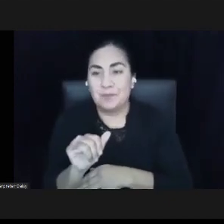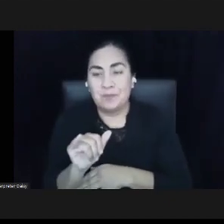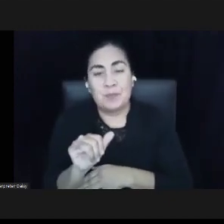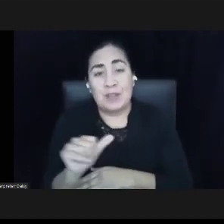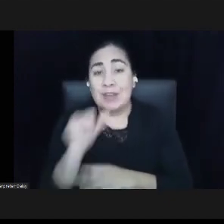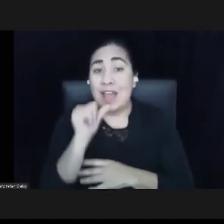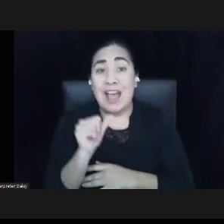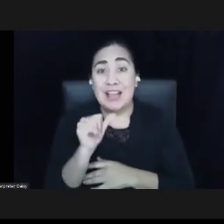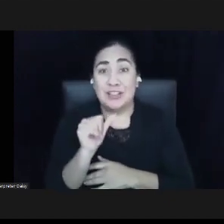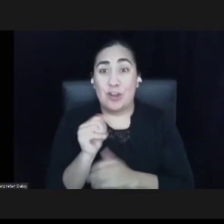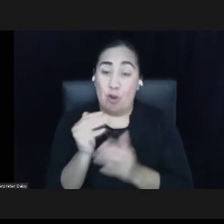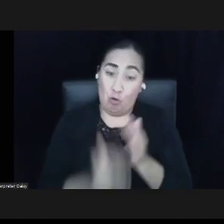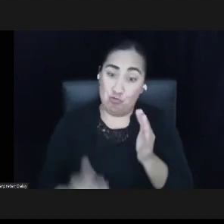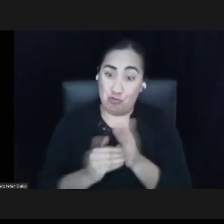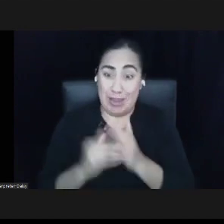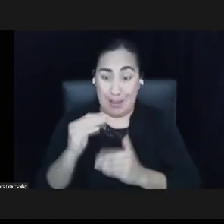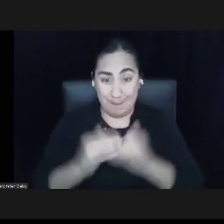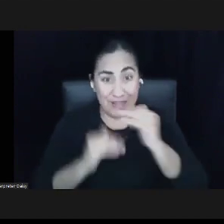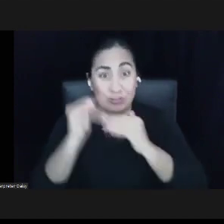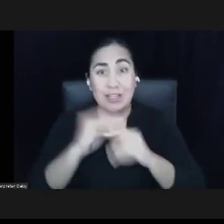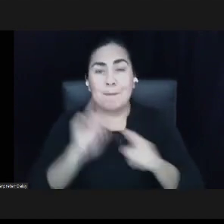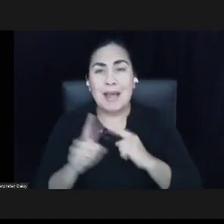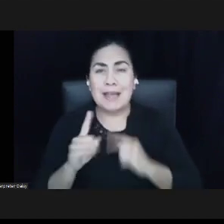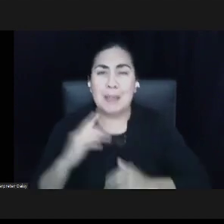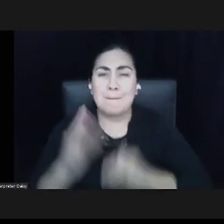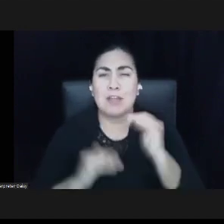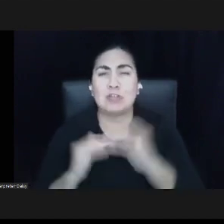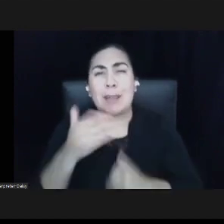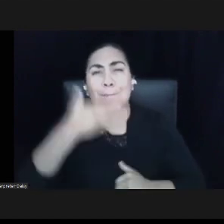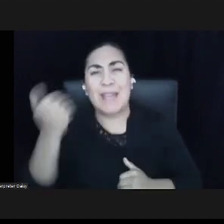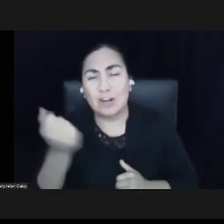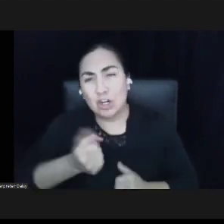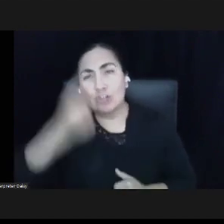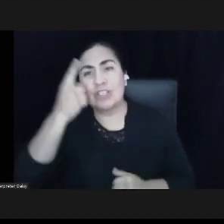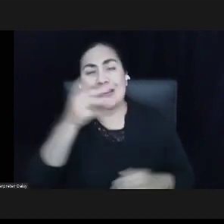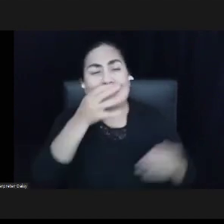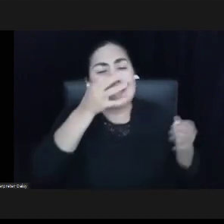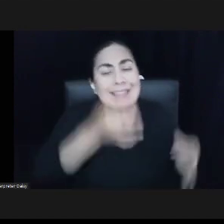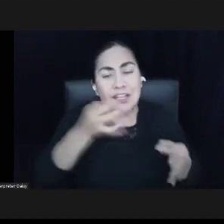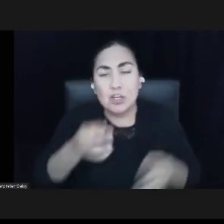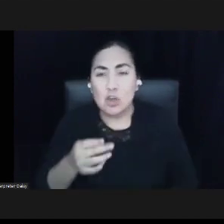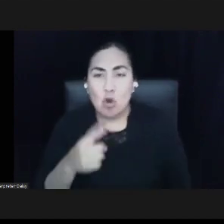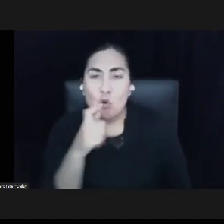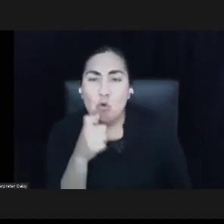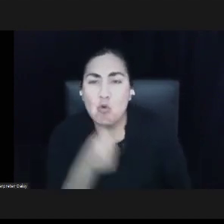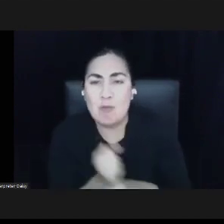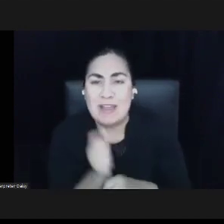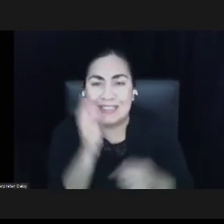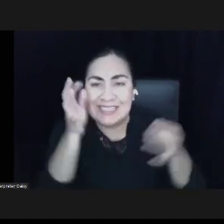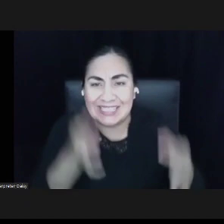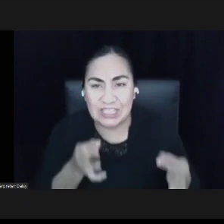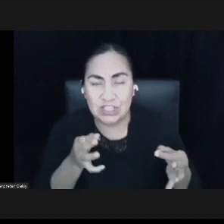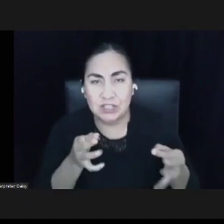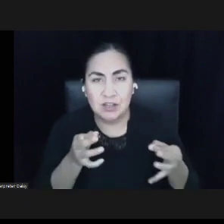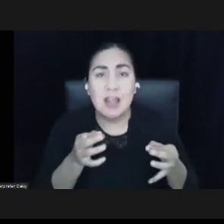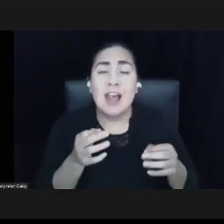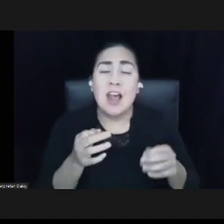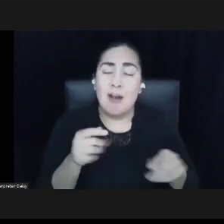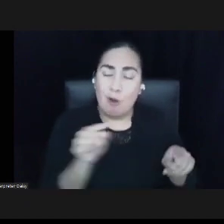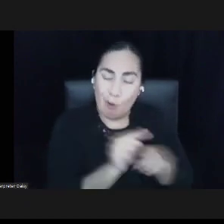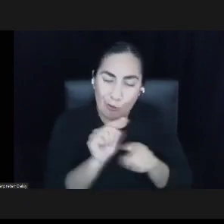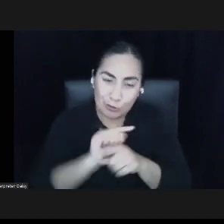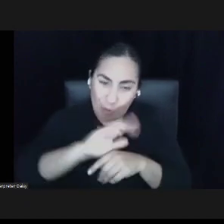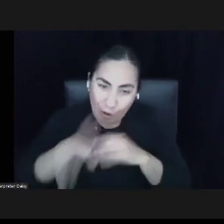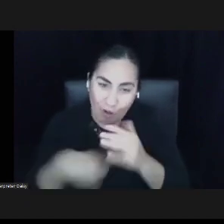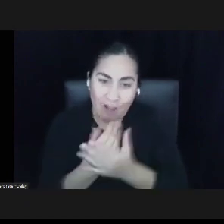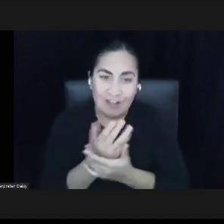building better understanding decisions around who decides. And all of the interventions that are happening